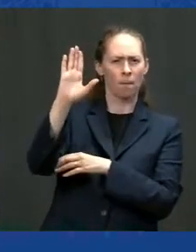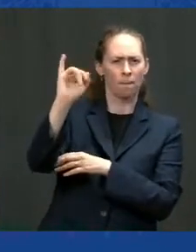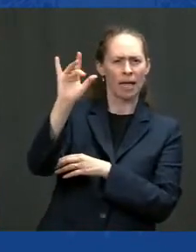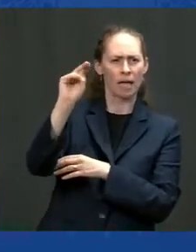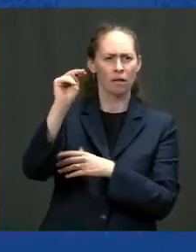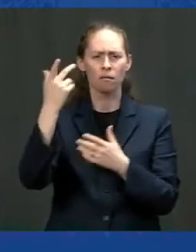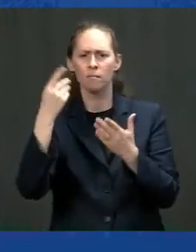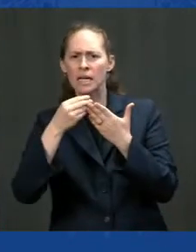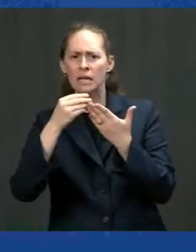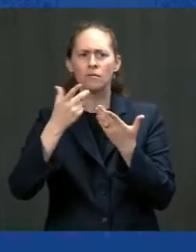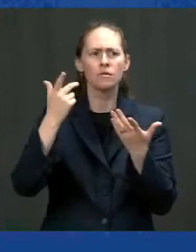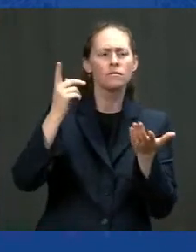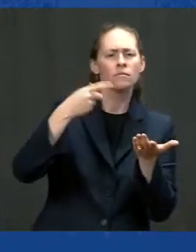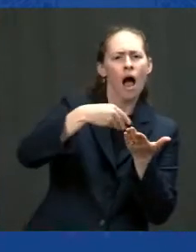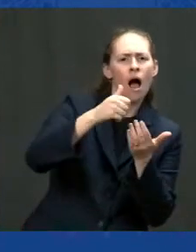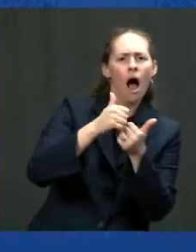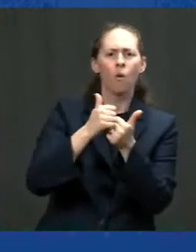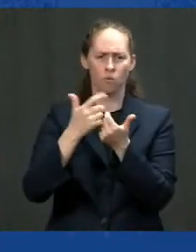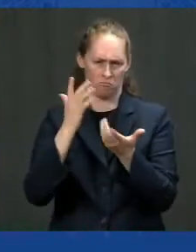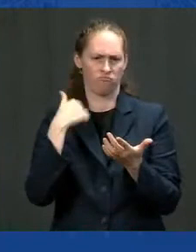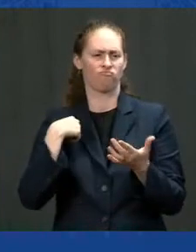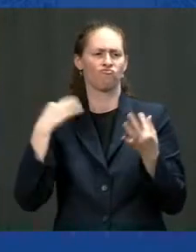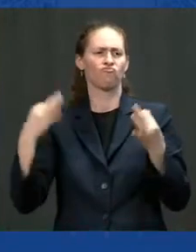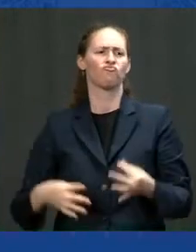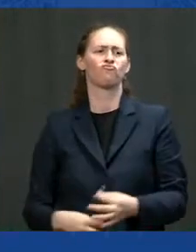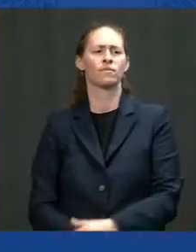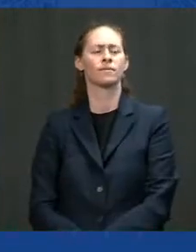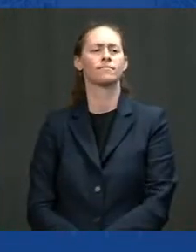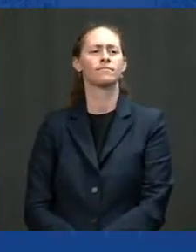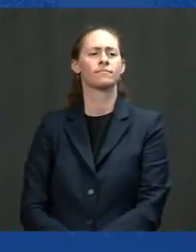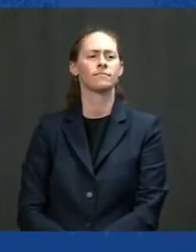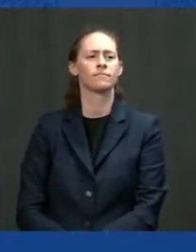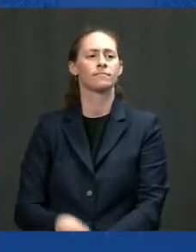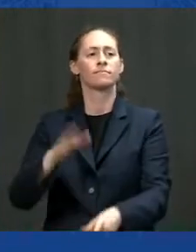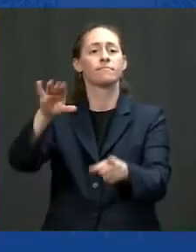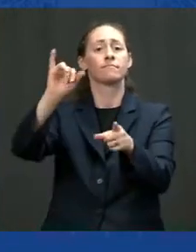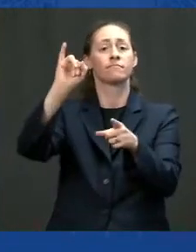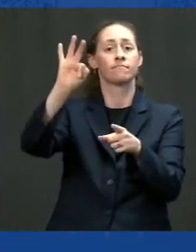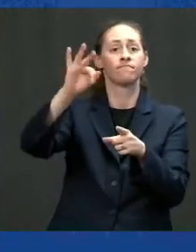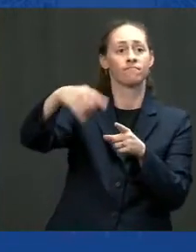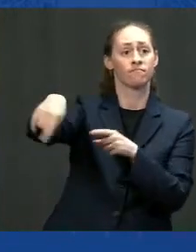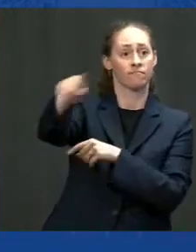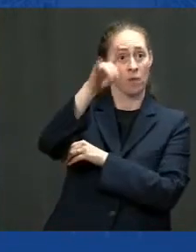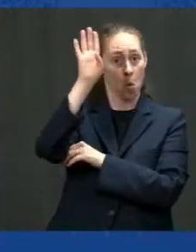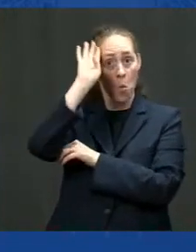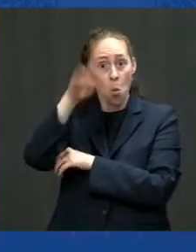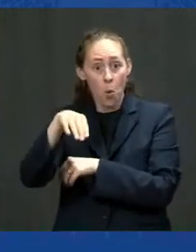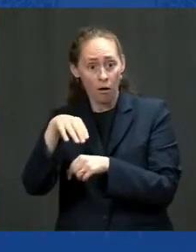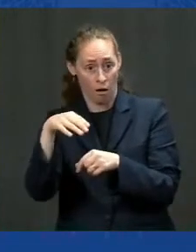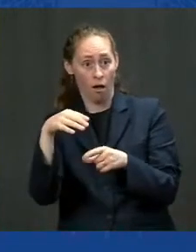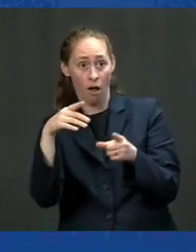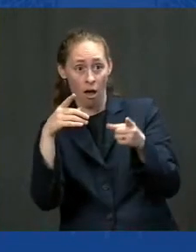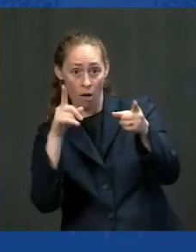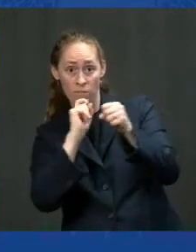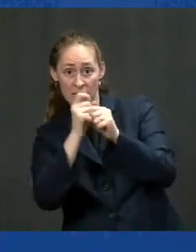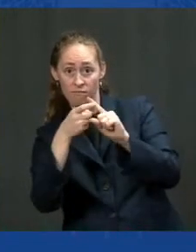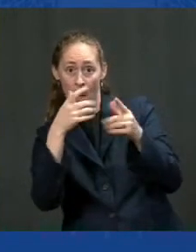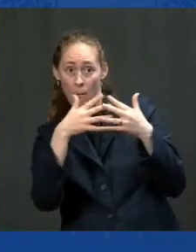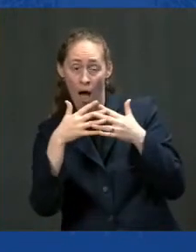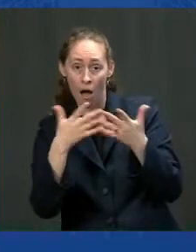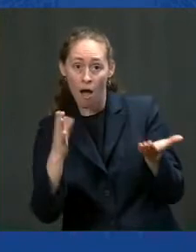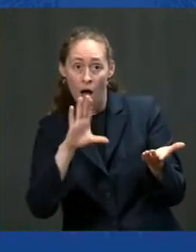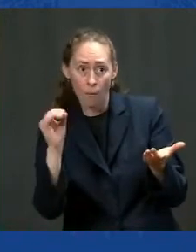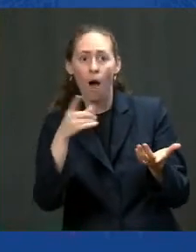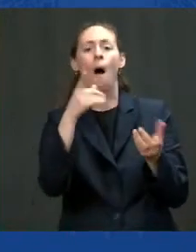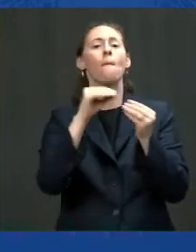If American companies know that we're going to be buying from them, they're going to be more inclined to hire and